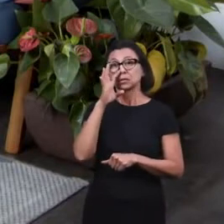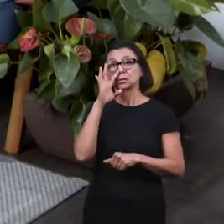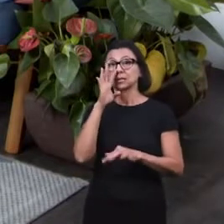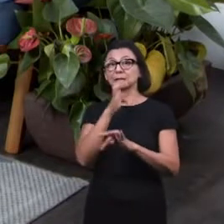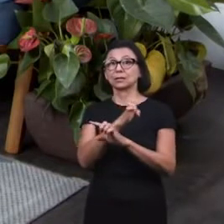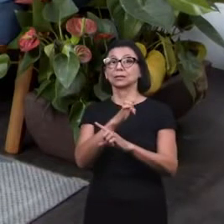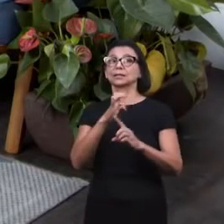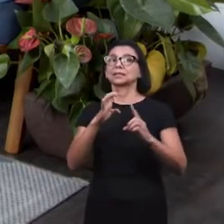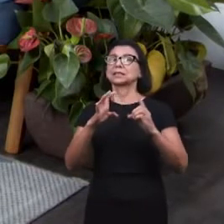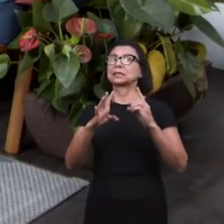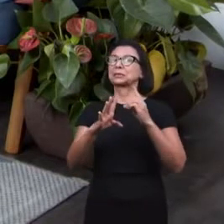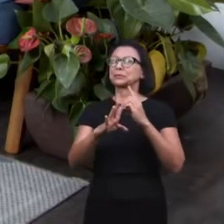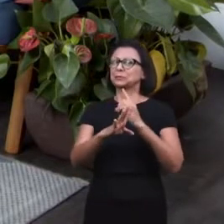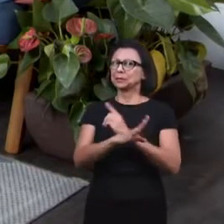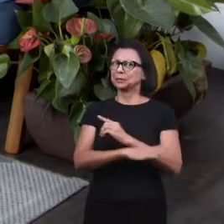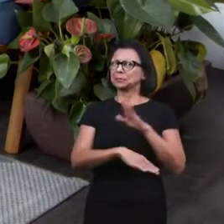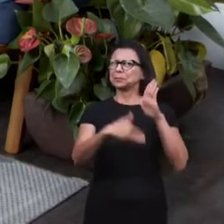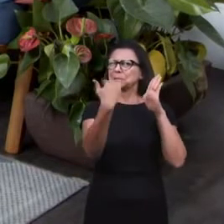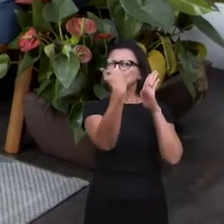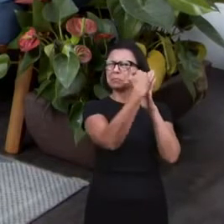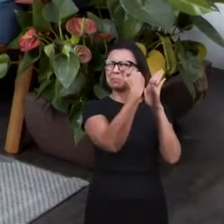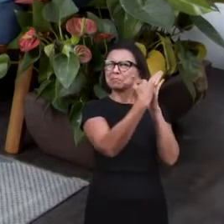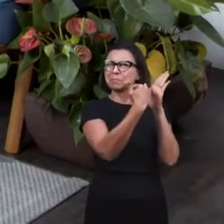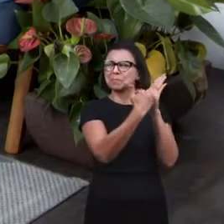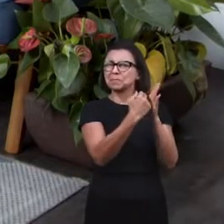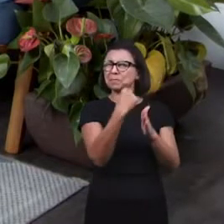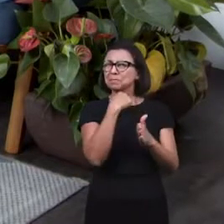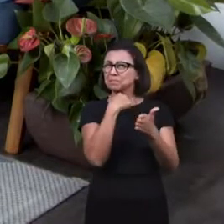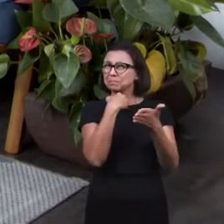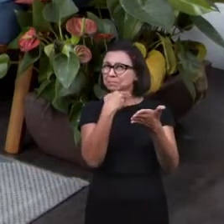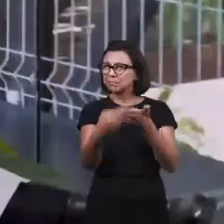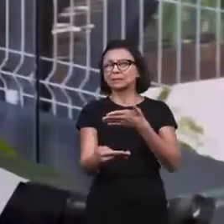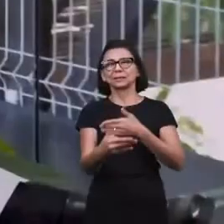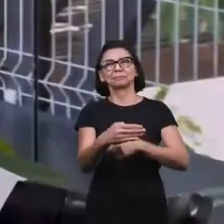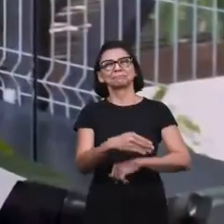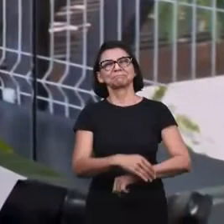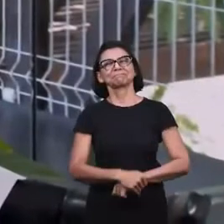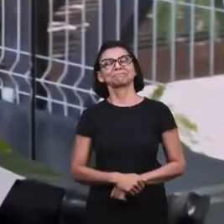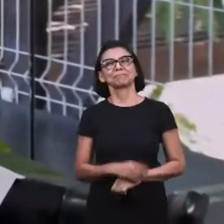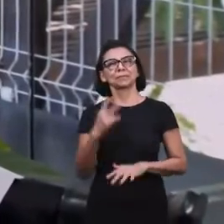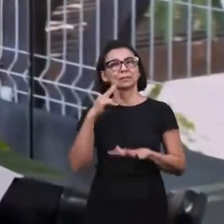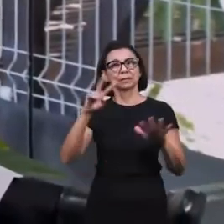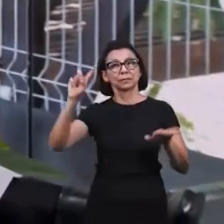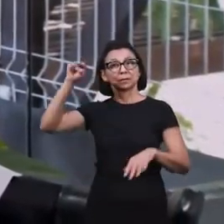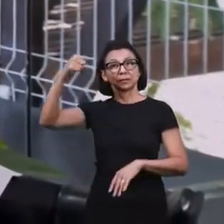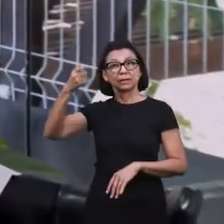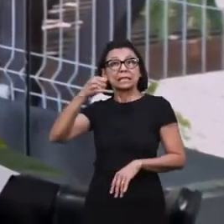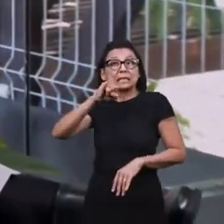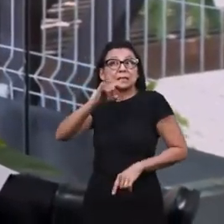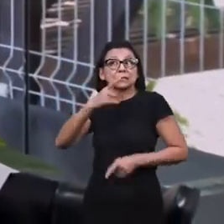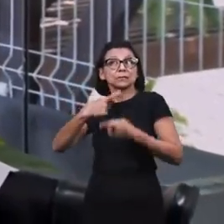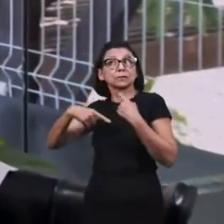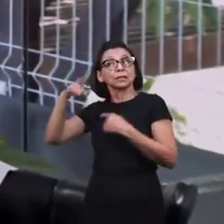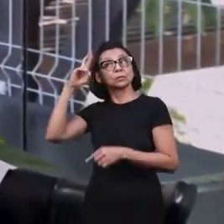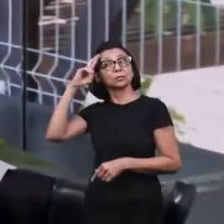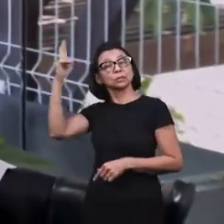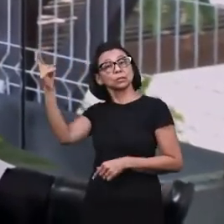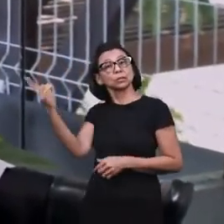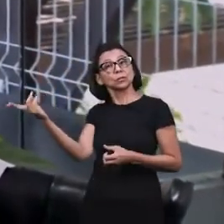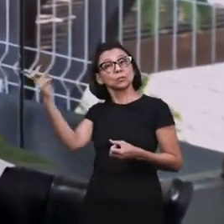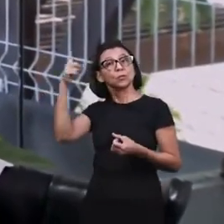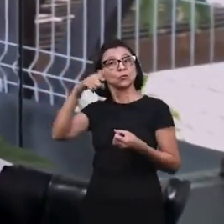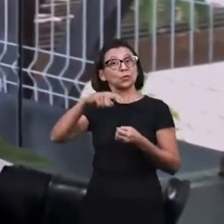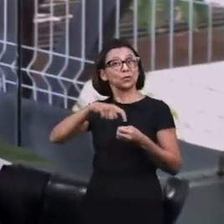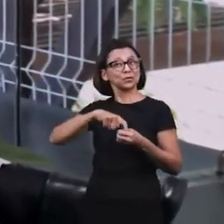sunday bible school and it's something that you do not want to miss and next week if god allows we will be together